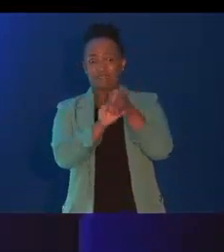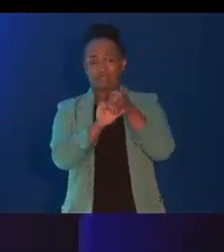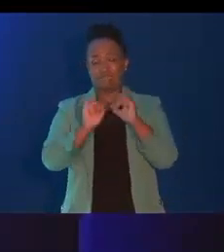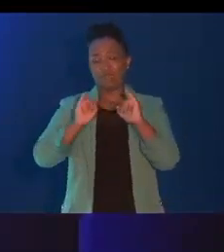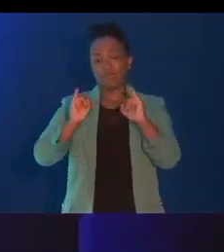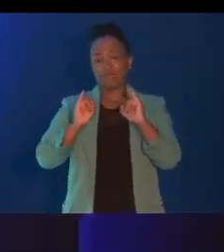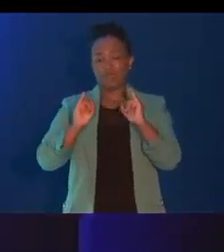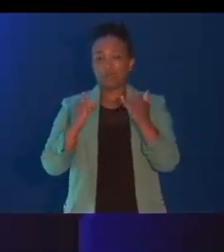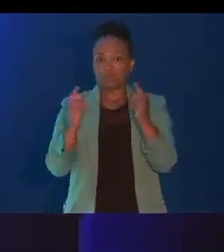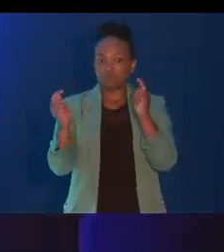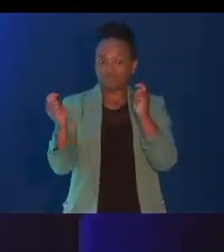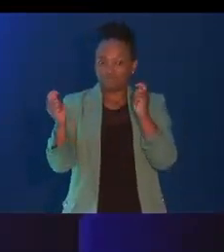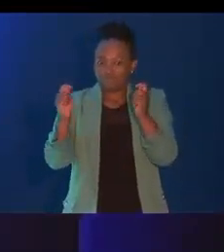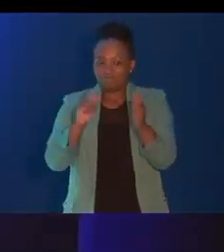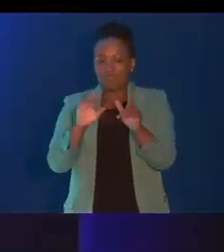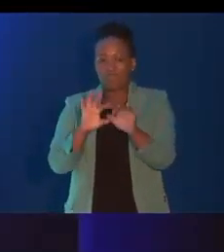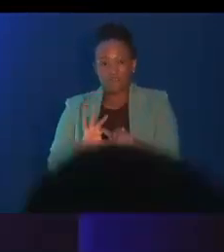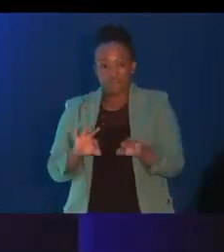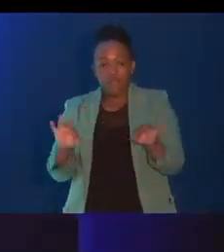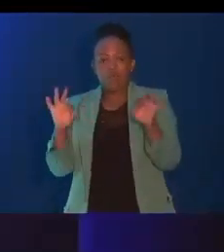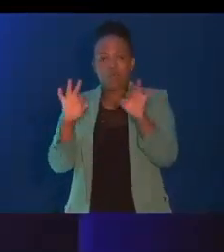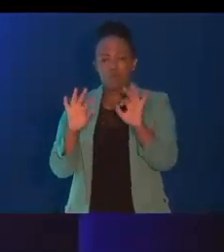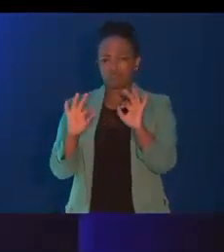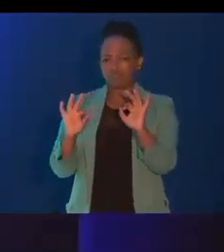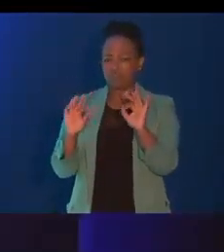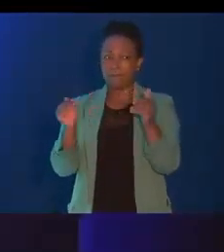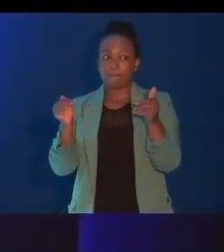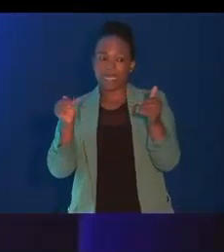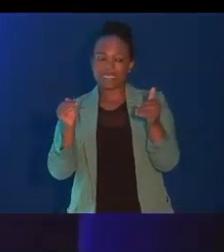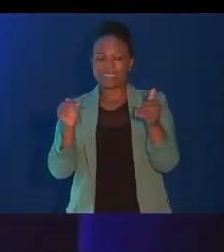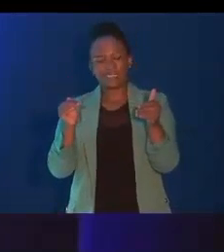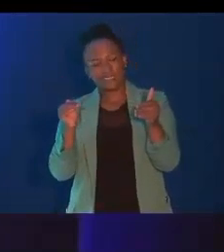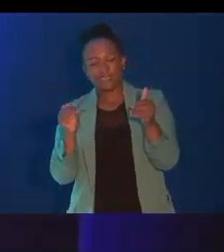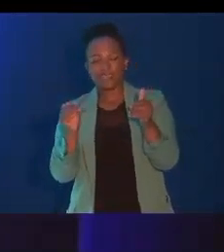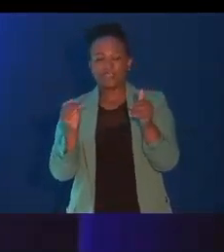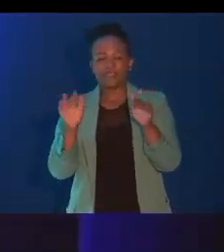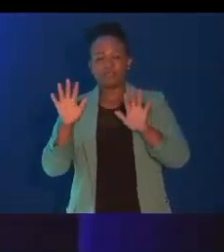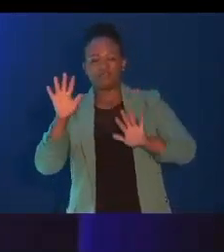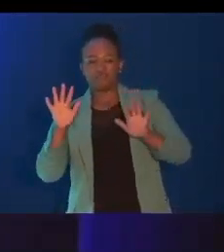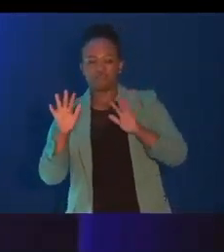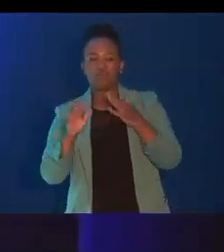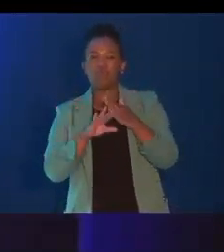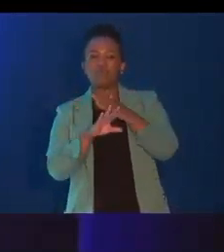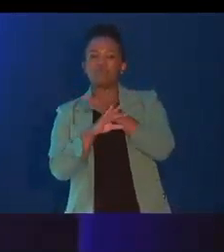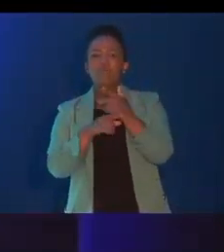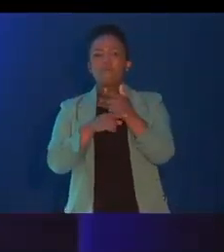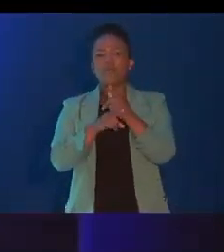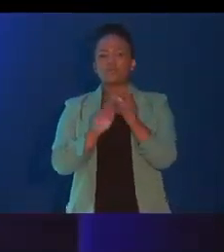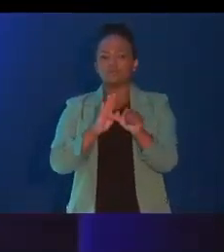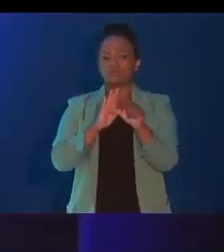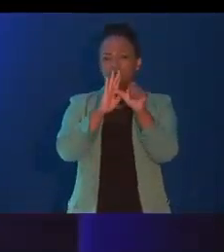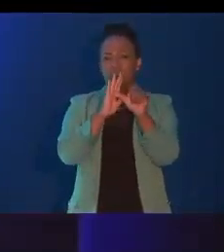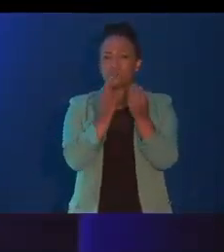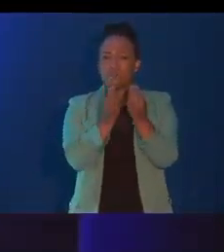the way globally value chains are managed. Gone are the days in which production of critical supplies is